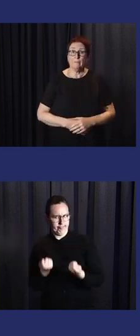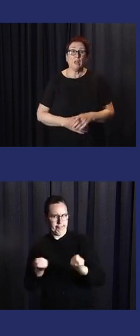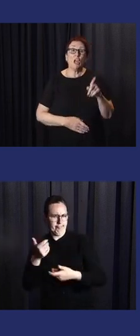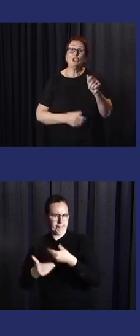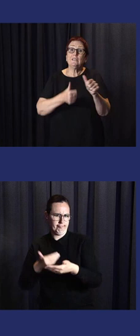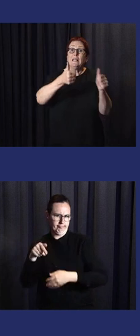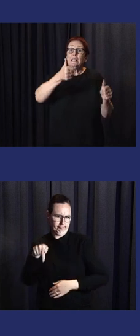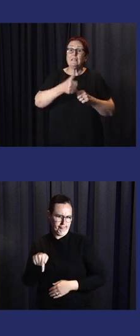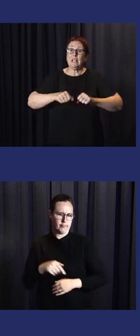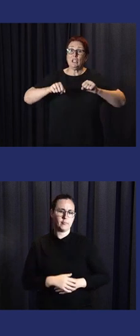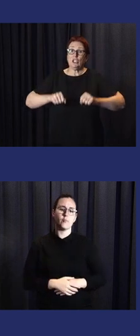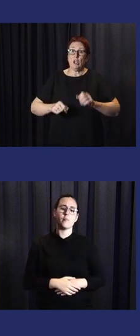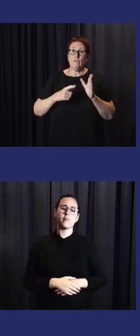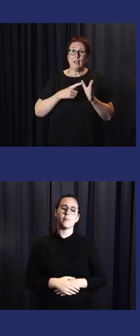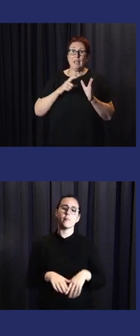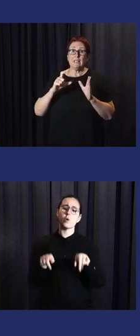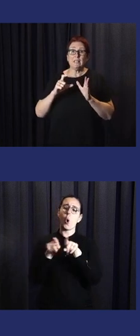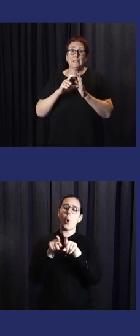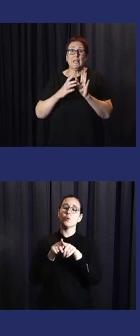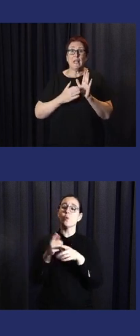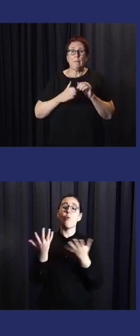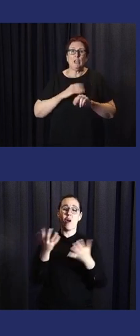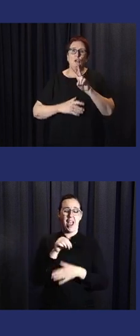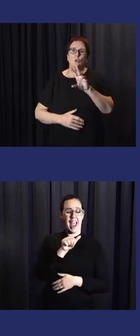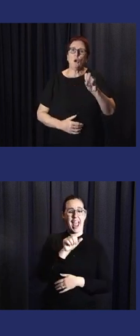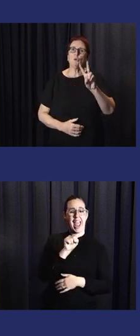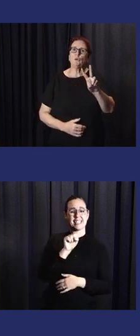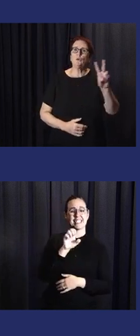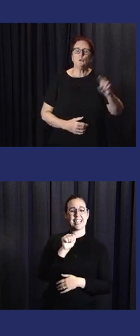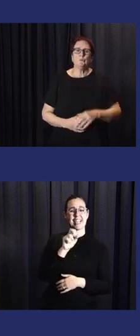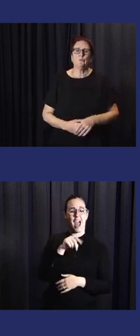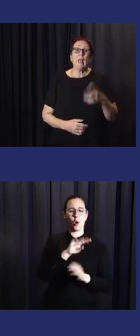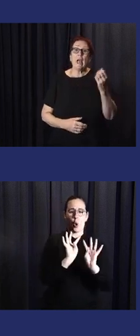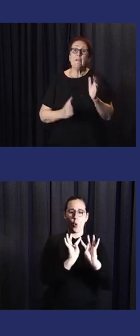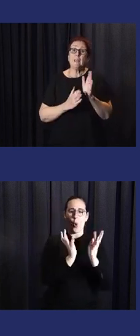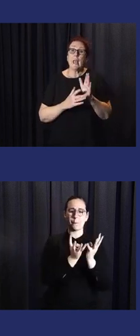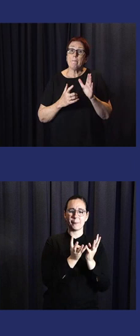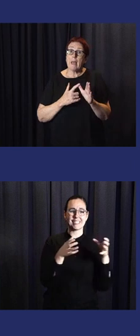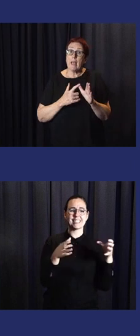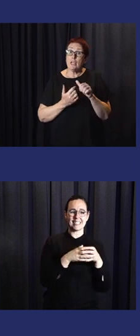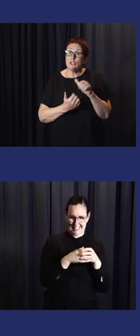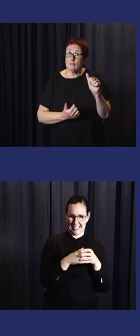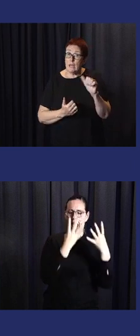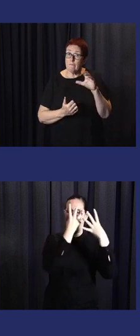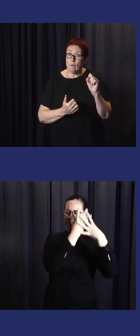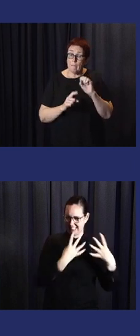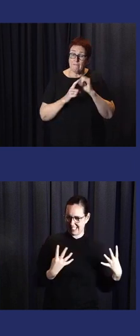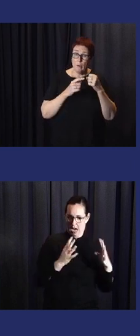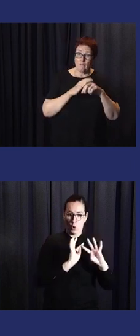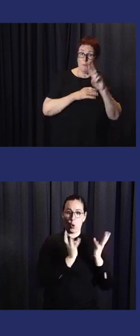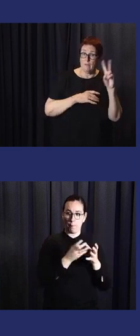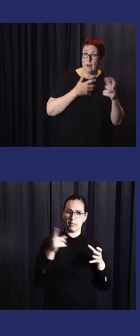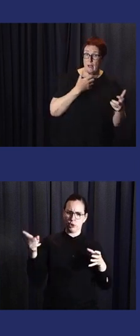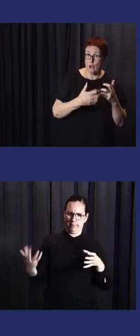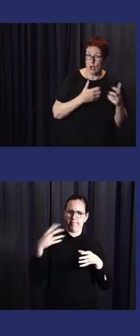also ASEAN Committee on Disaster Management Focal Point of Vietnam and serves as the Vice Chair of ACDM in 2022.